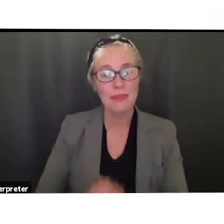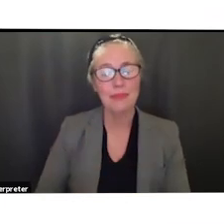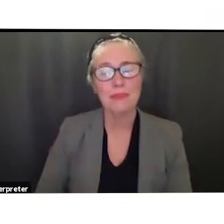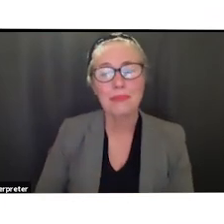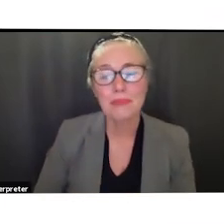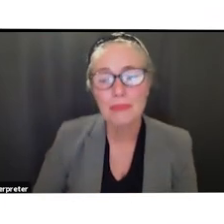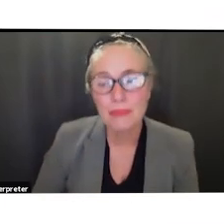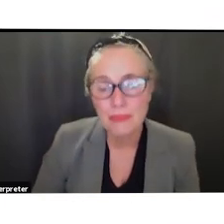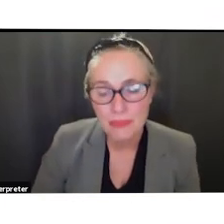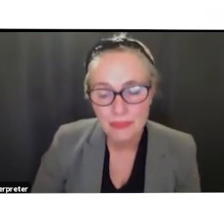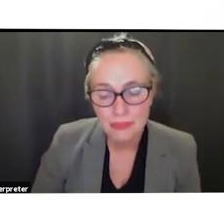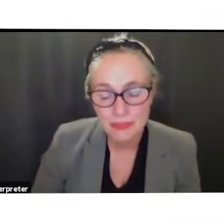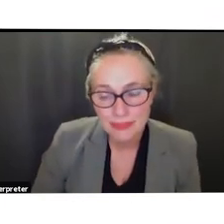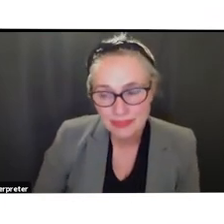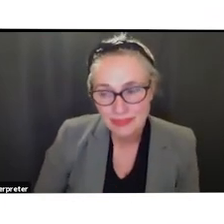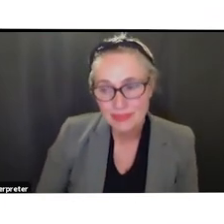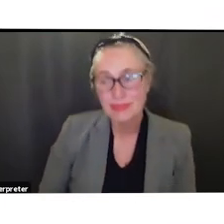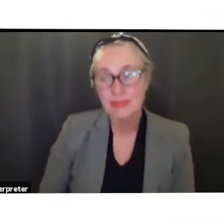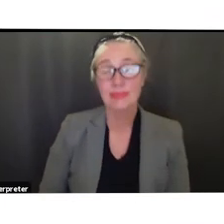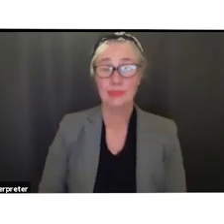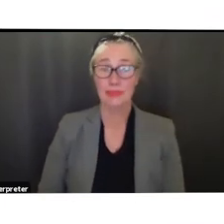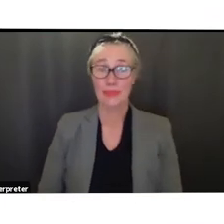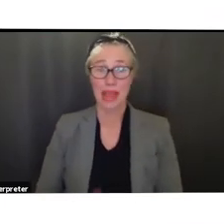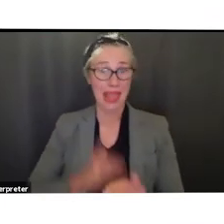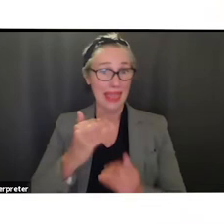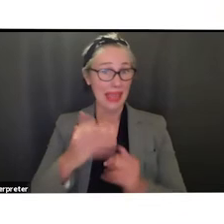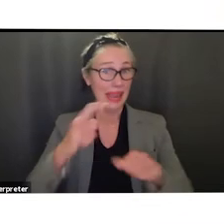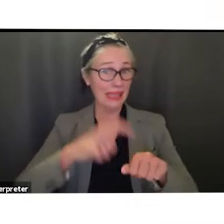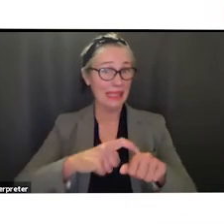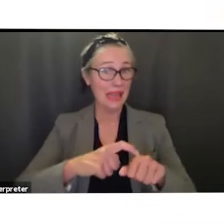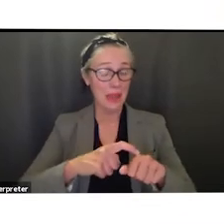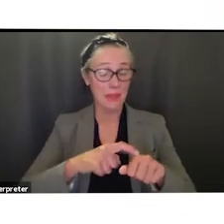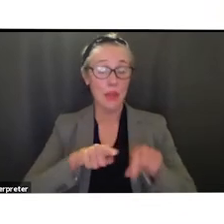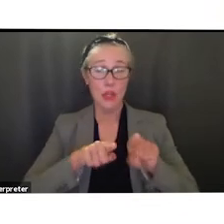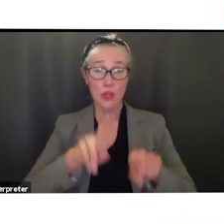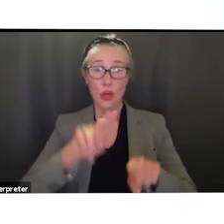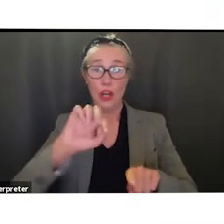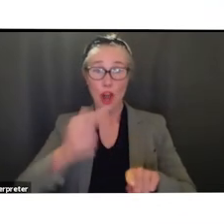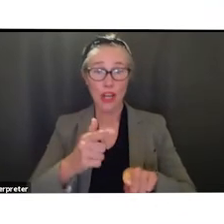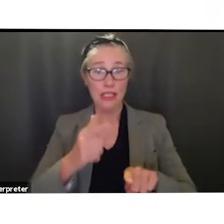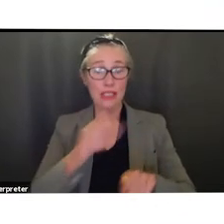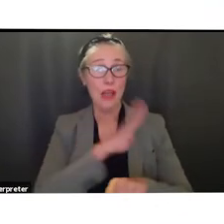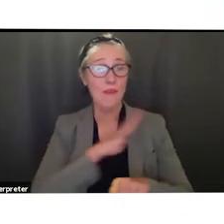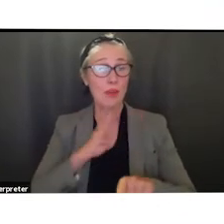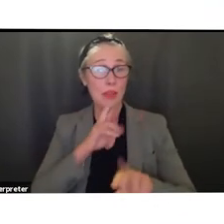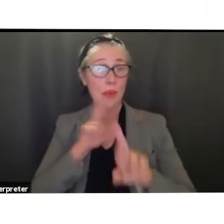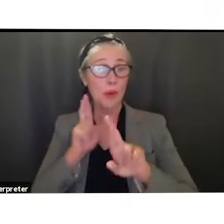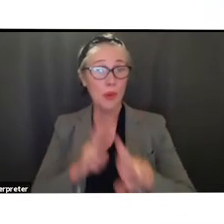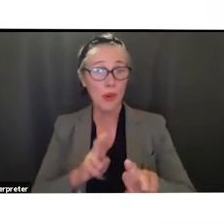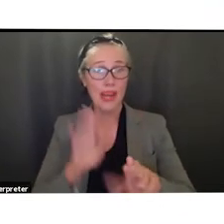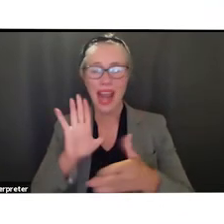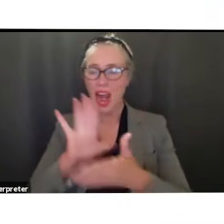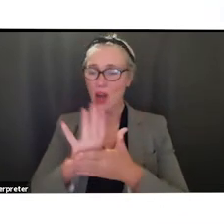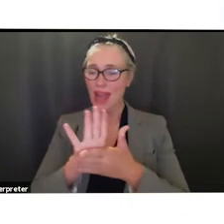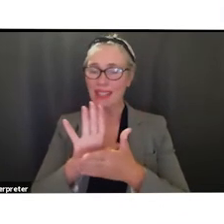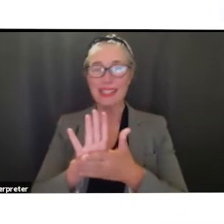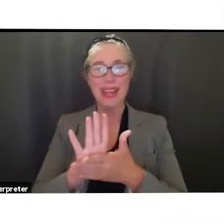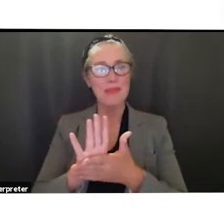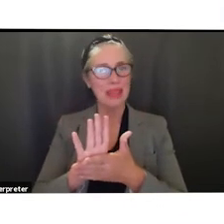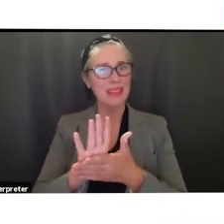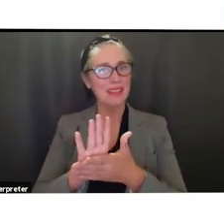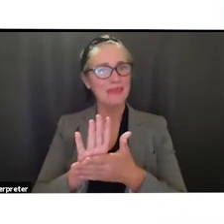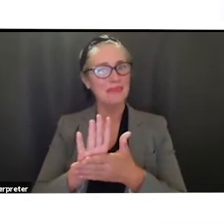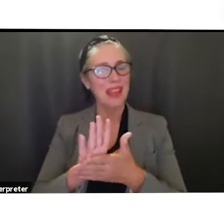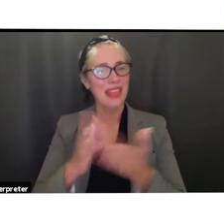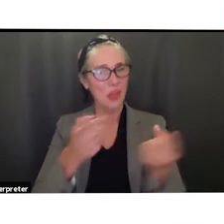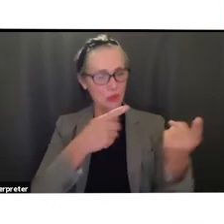next uh board report sword board report in august we look forward to sharing our academic results also from the pre